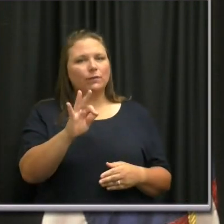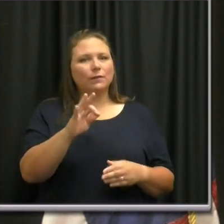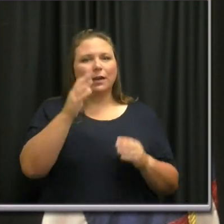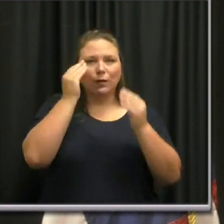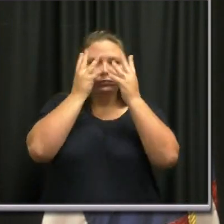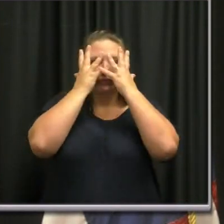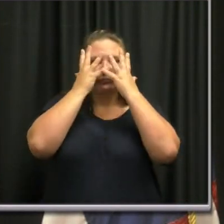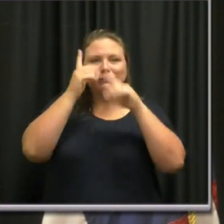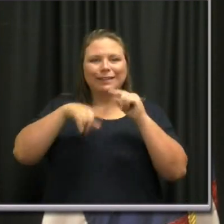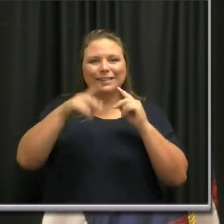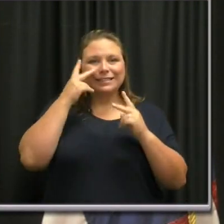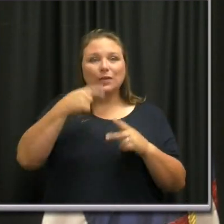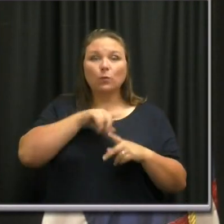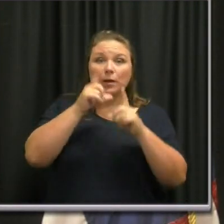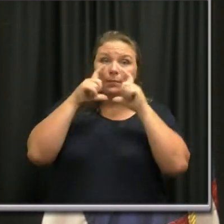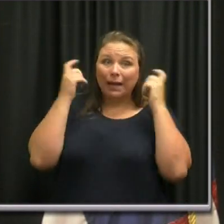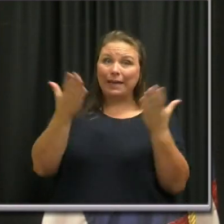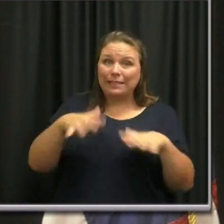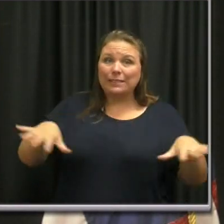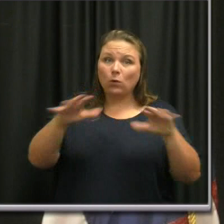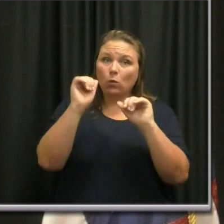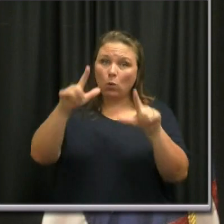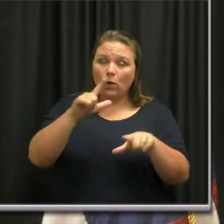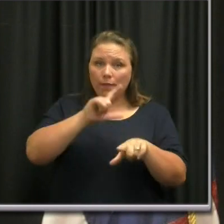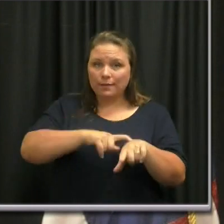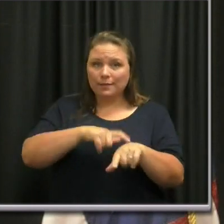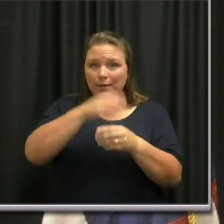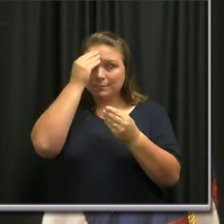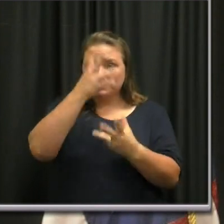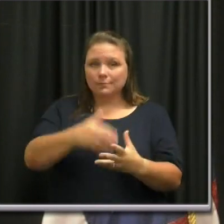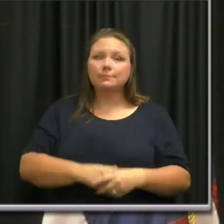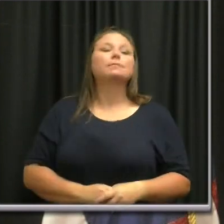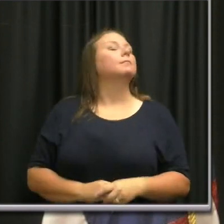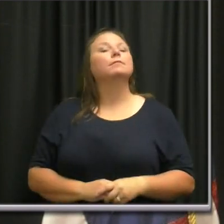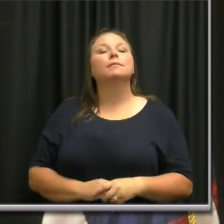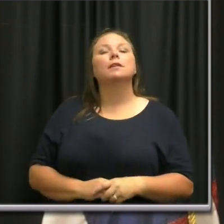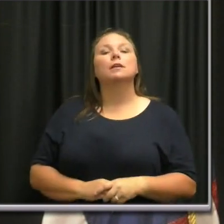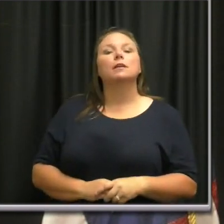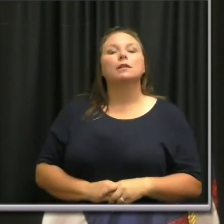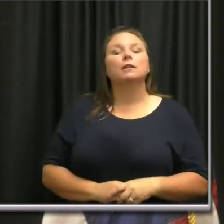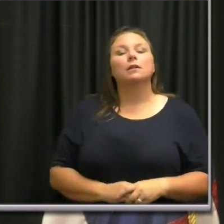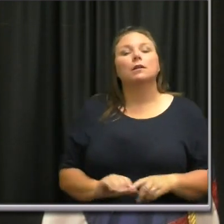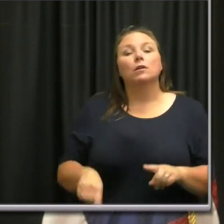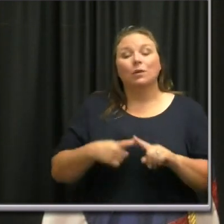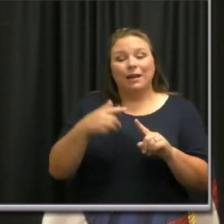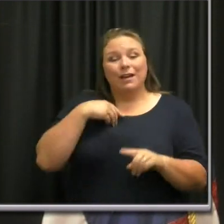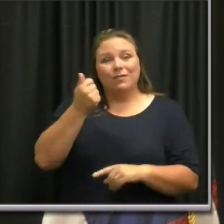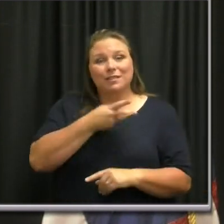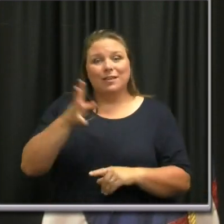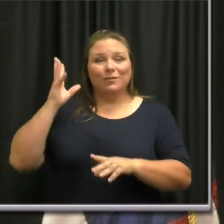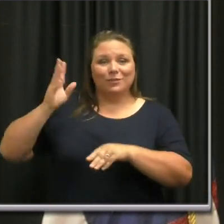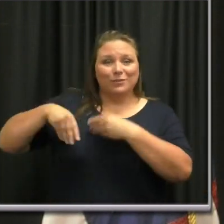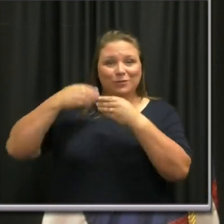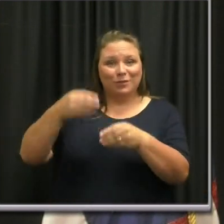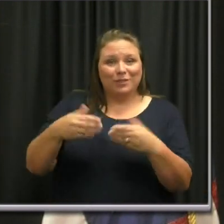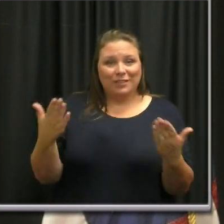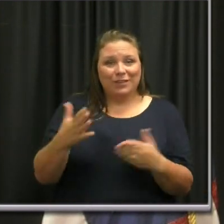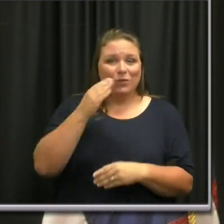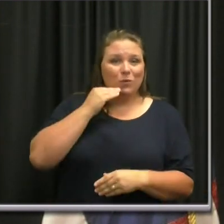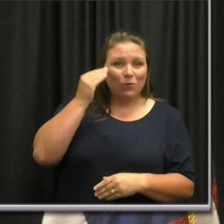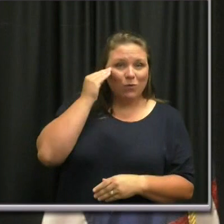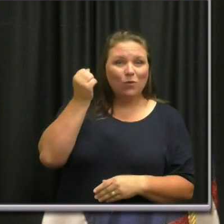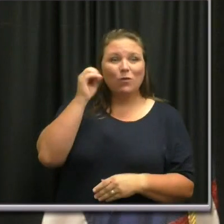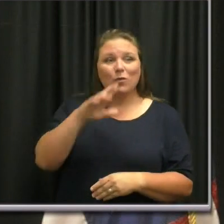glasses fogging and we wear a mask here all the time when we're in the crowds. When we're in, when you're in a multi-generational home or when you're